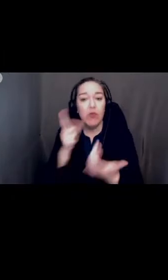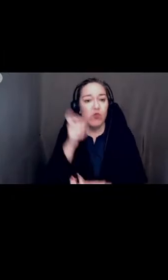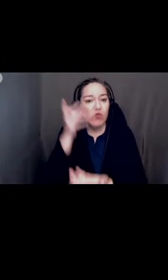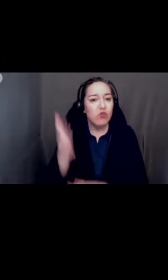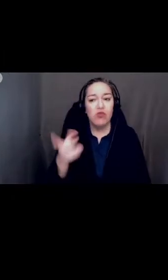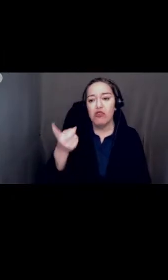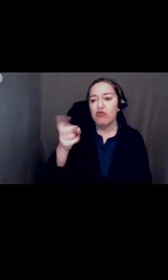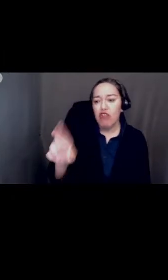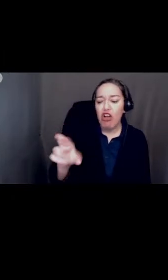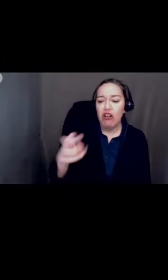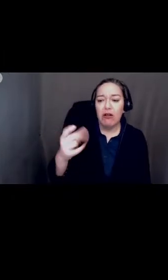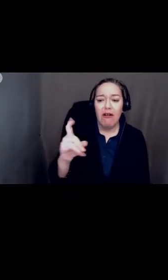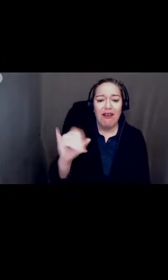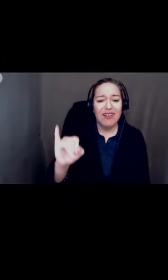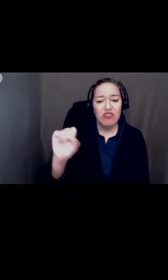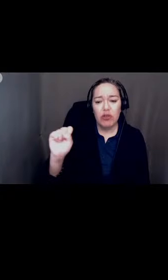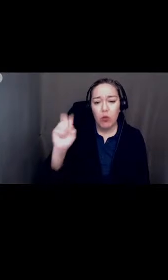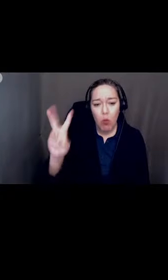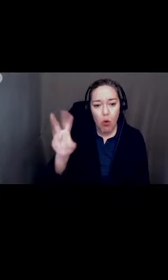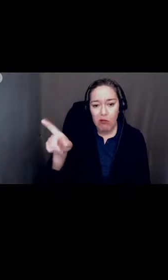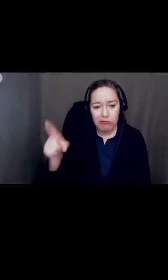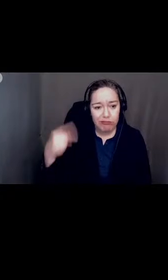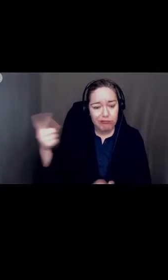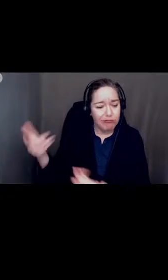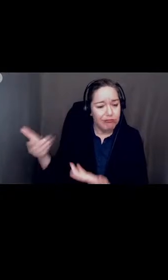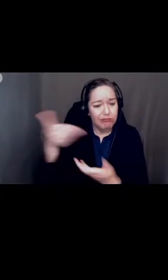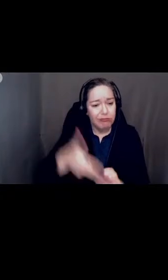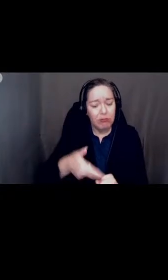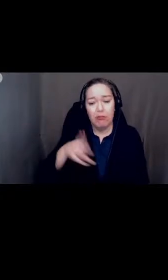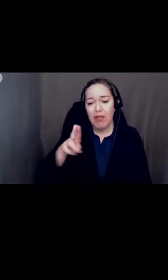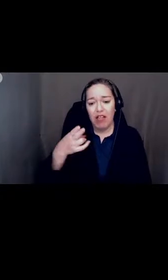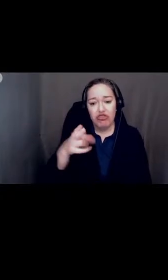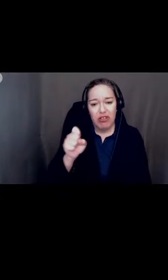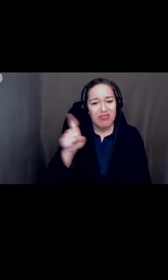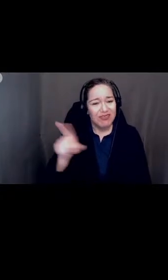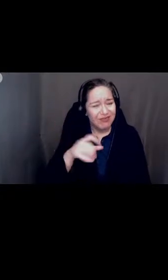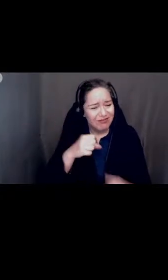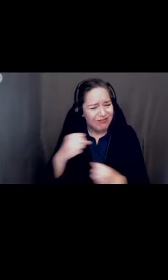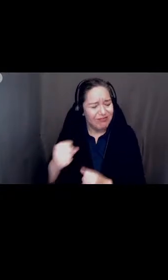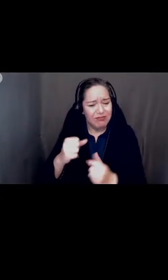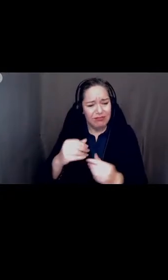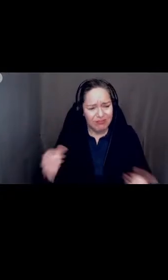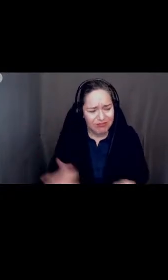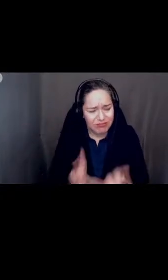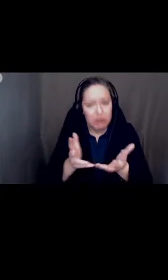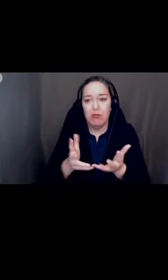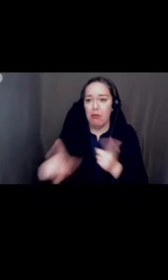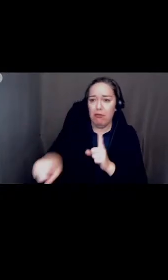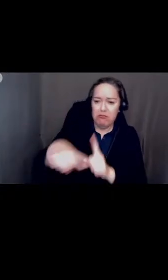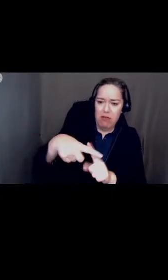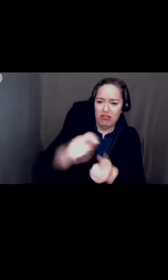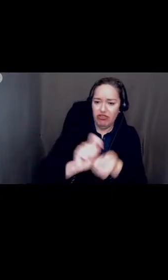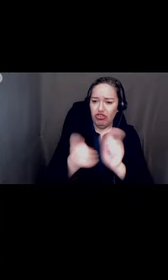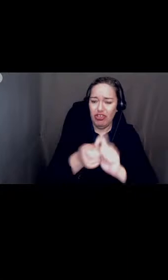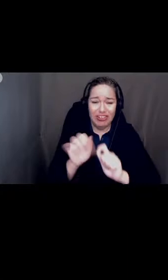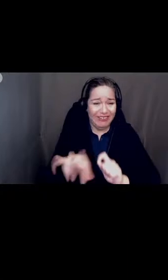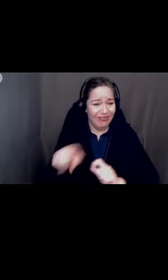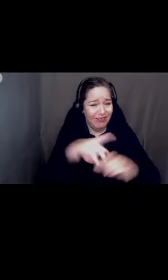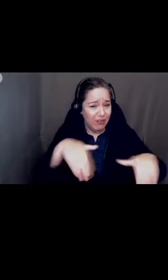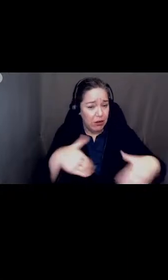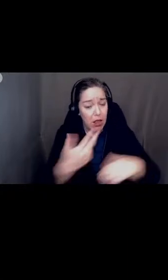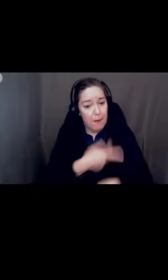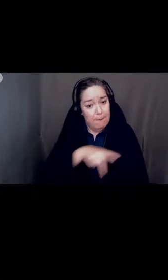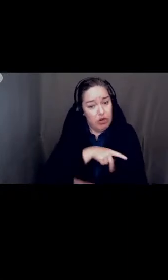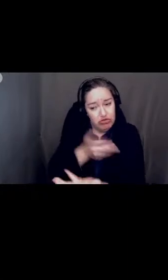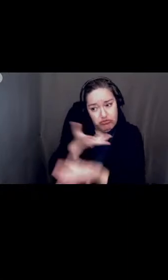since her arrival to bhs she is a part of the strength in bringing forth positive changes if you have not had a personal conversation with her